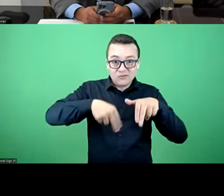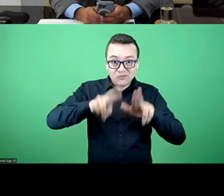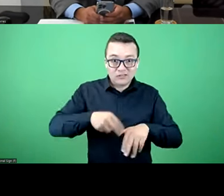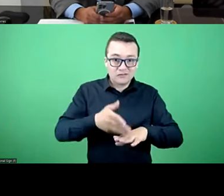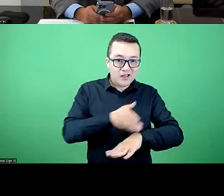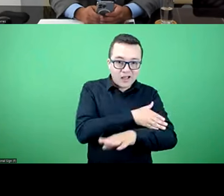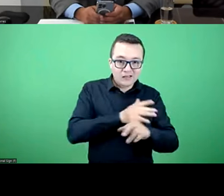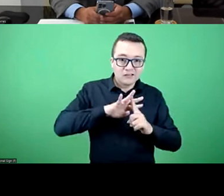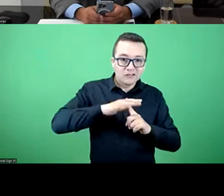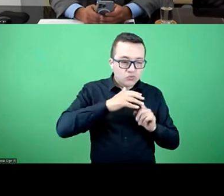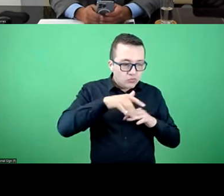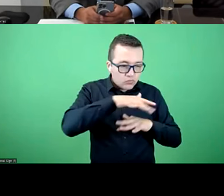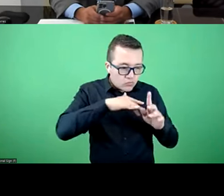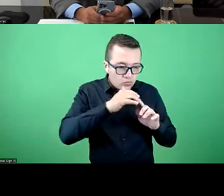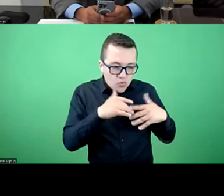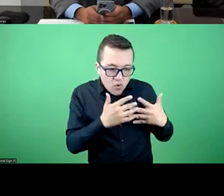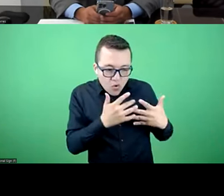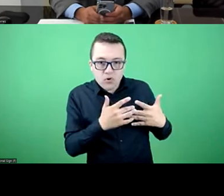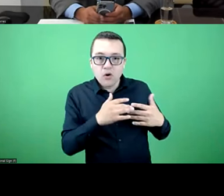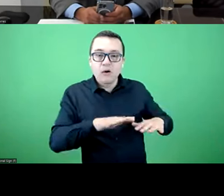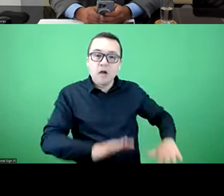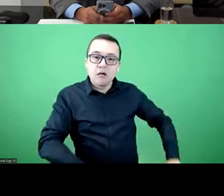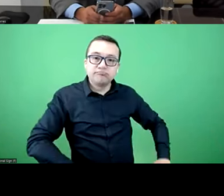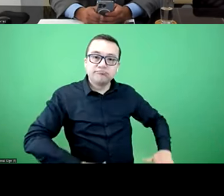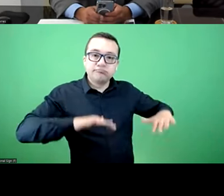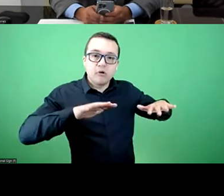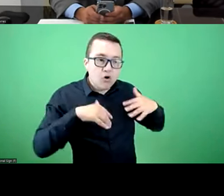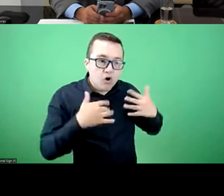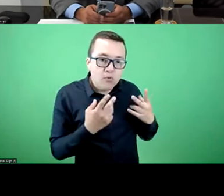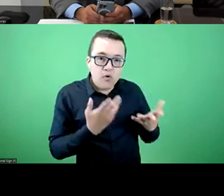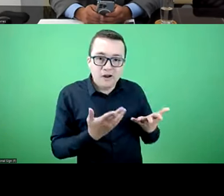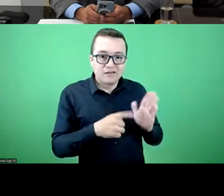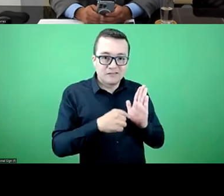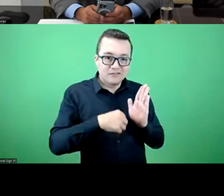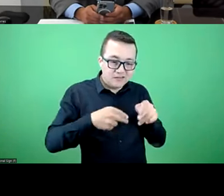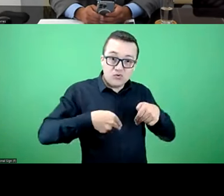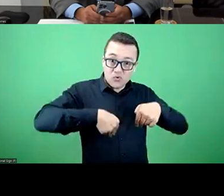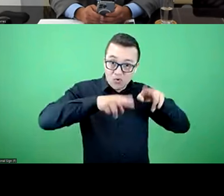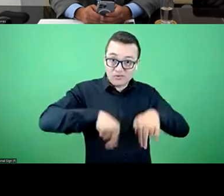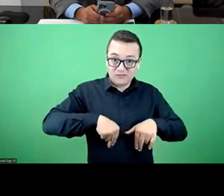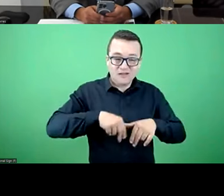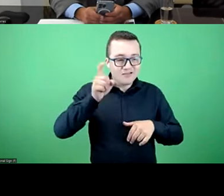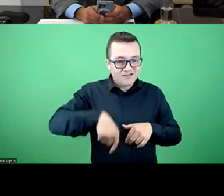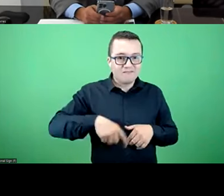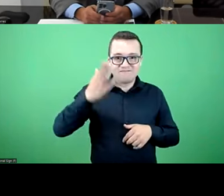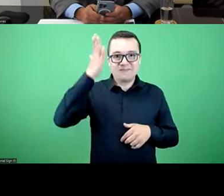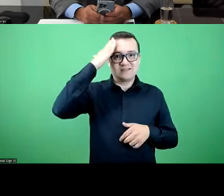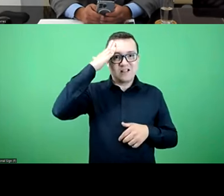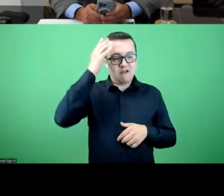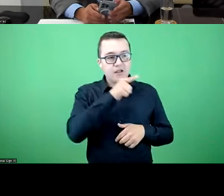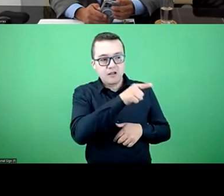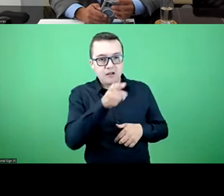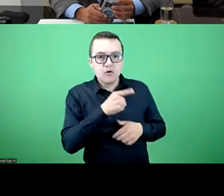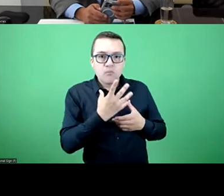rules that regulate patients with pre-existing health